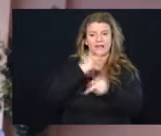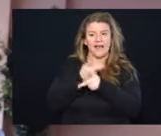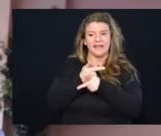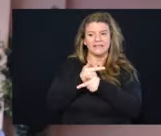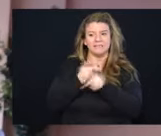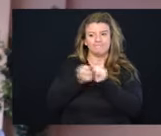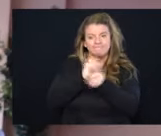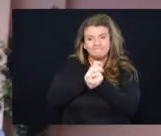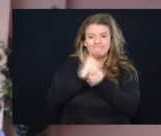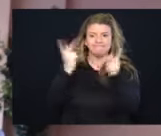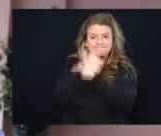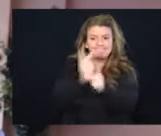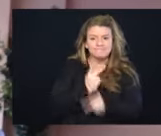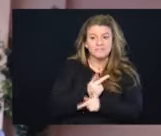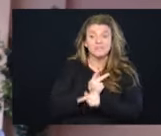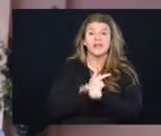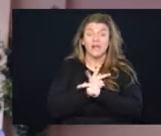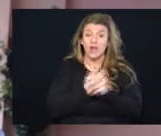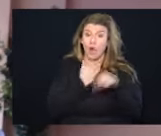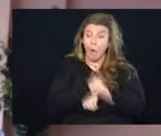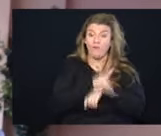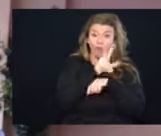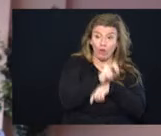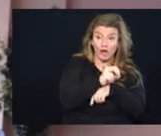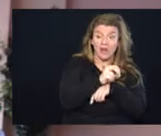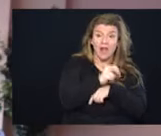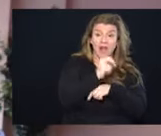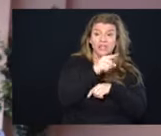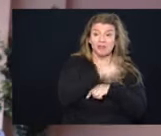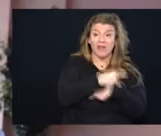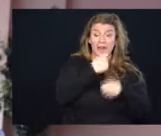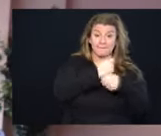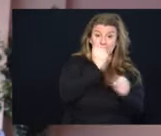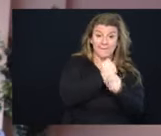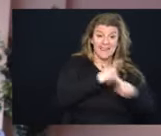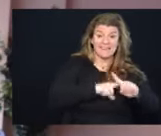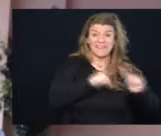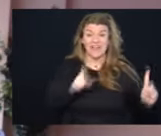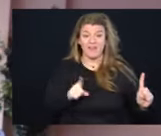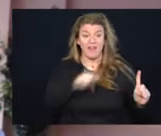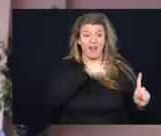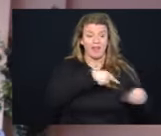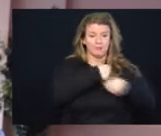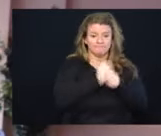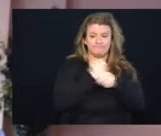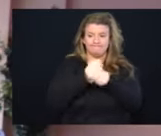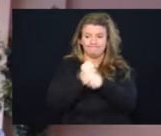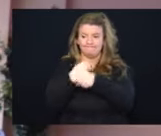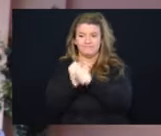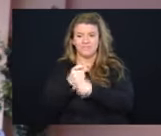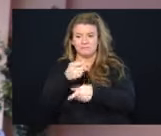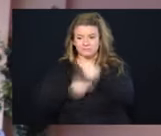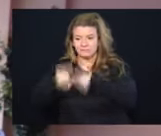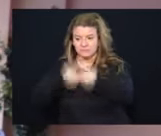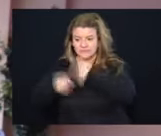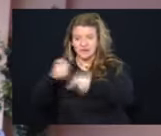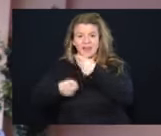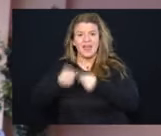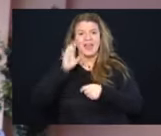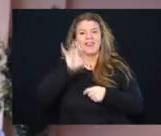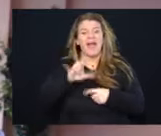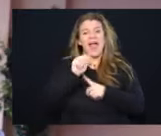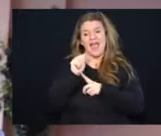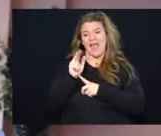that cause these spike proteins to fold differently. And the Regeneron antibodies, which is the antibody that president Trump took